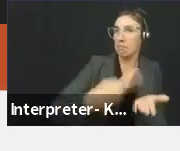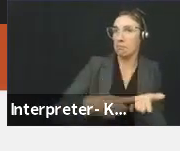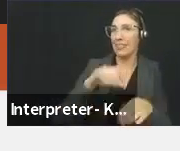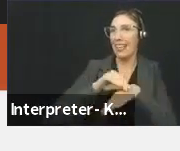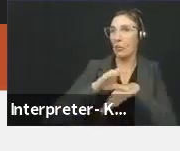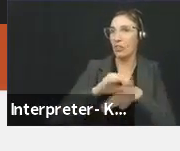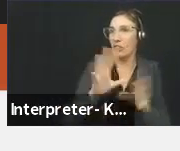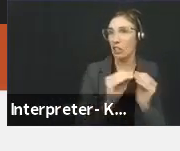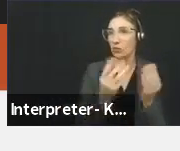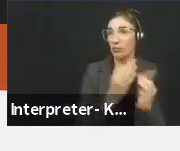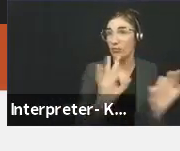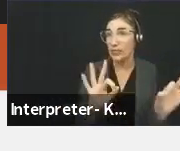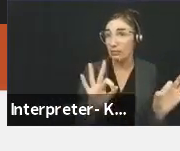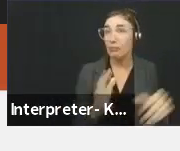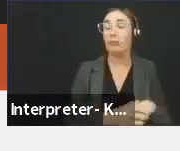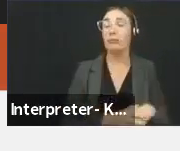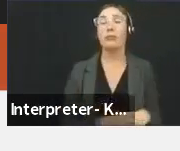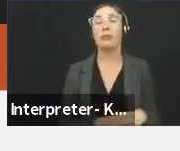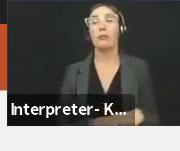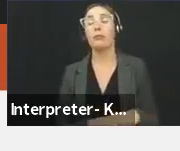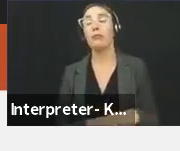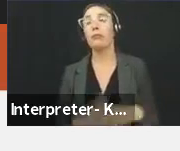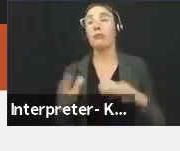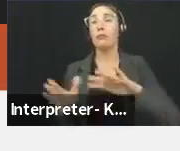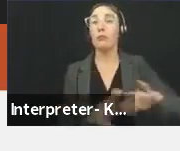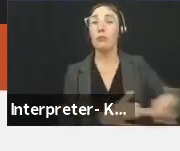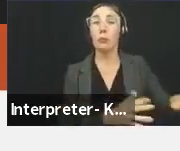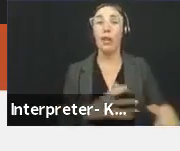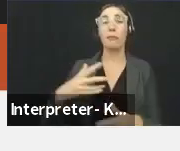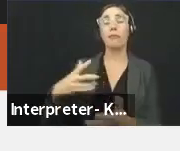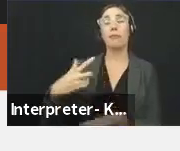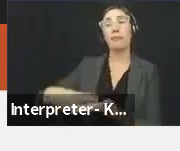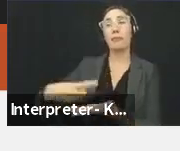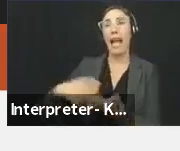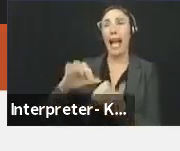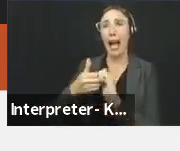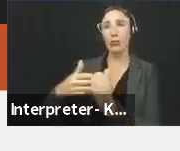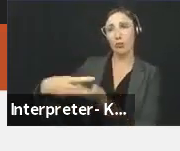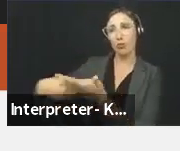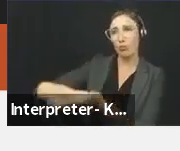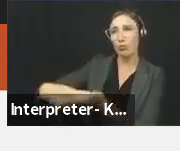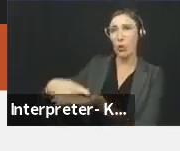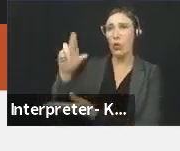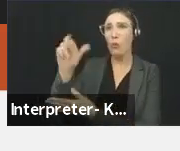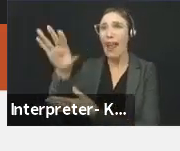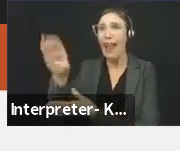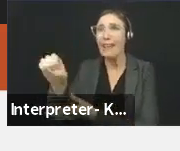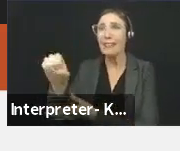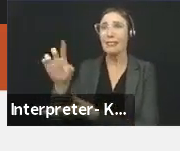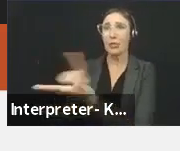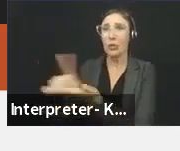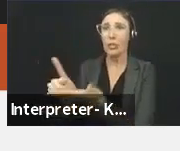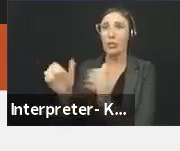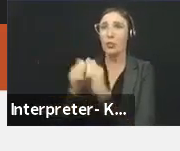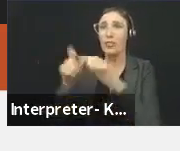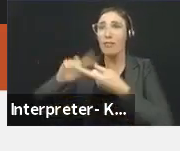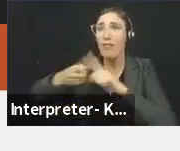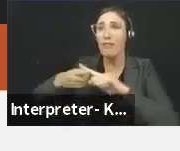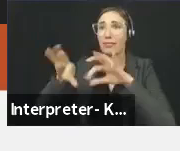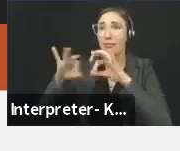program on how to have productive conversations on race and discrimination with your friends and family. I think that is a skill that has been lost